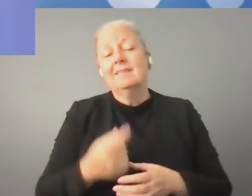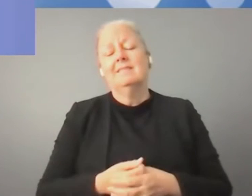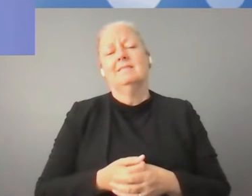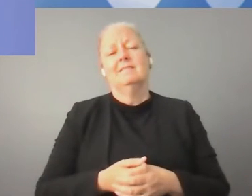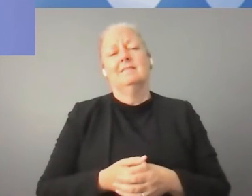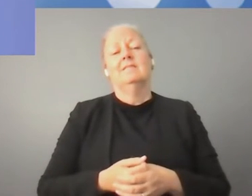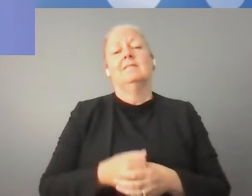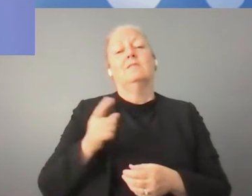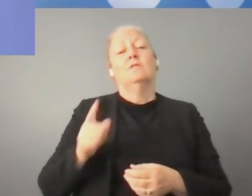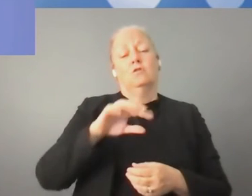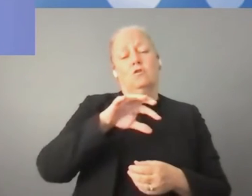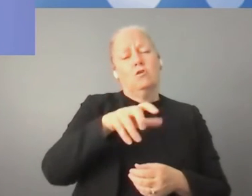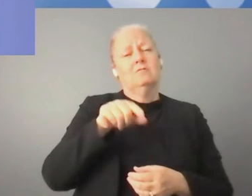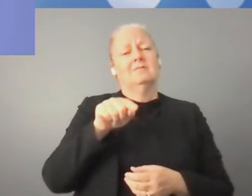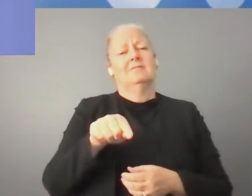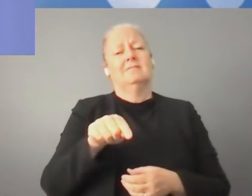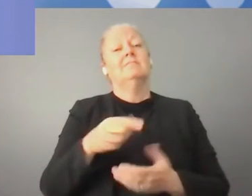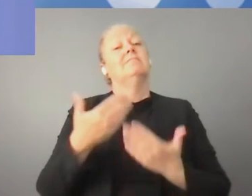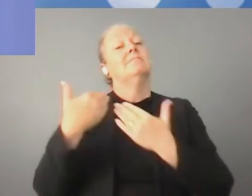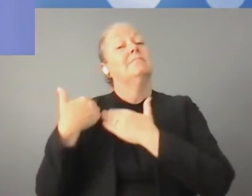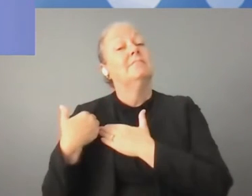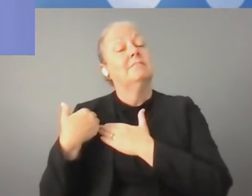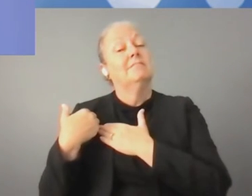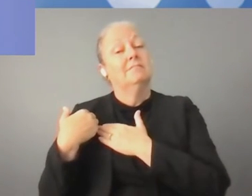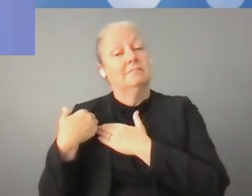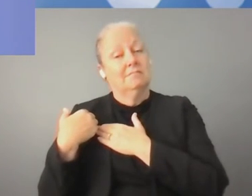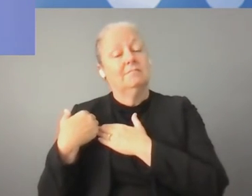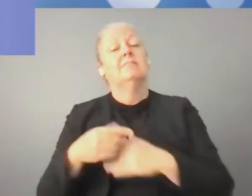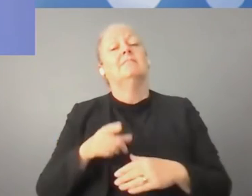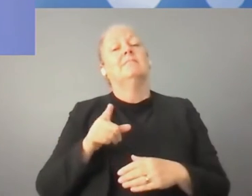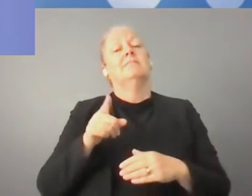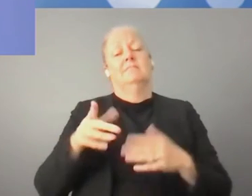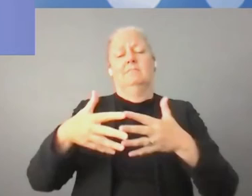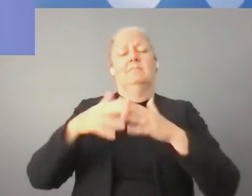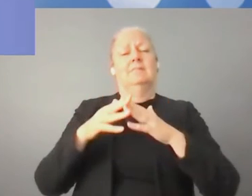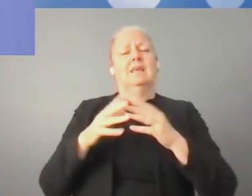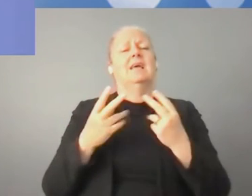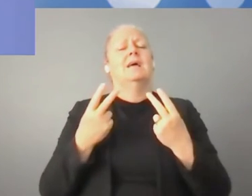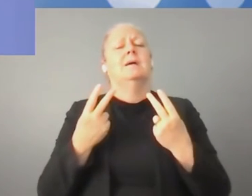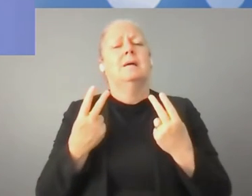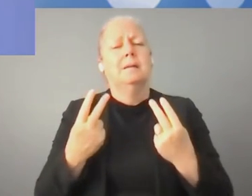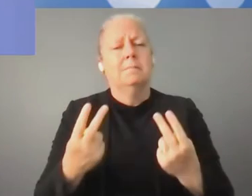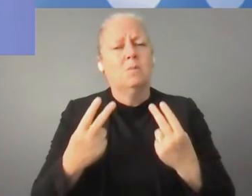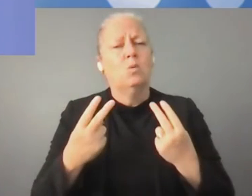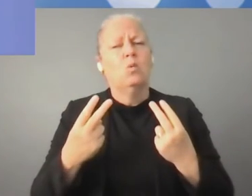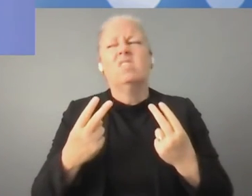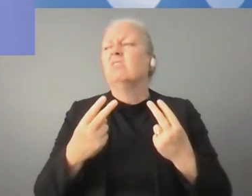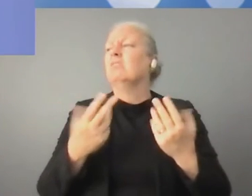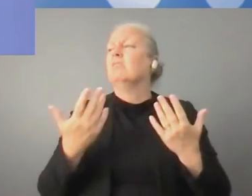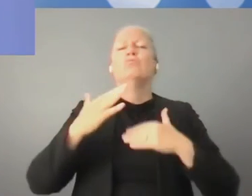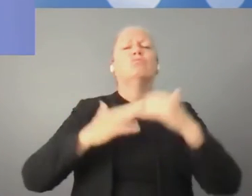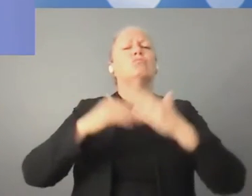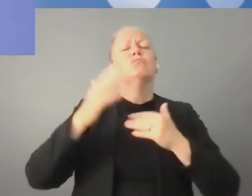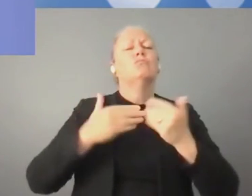foremost responsible for the establishment of the necessary infrastructure. And especially in the developing